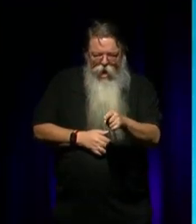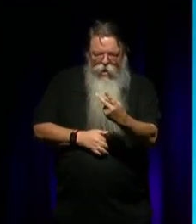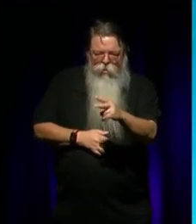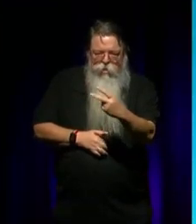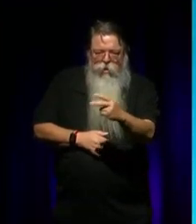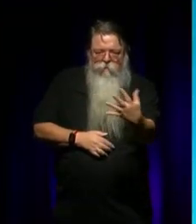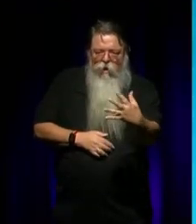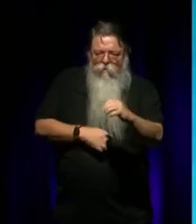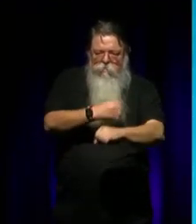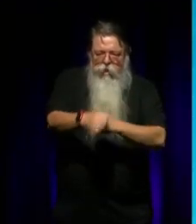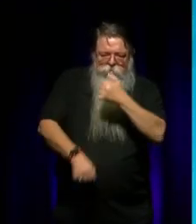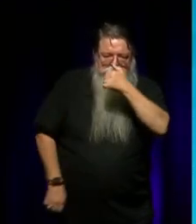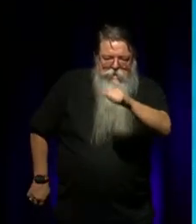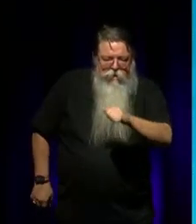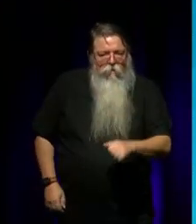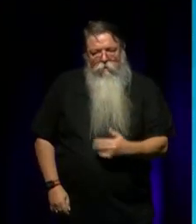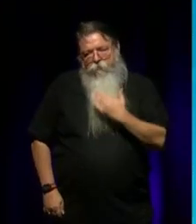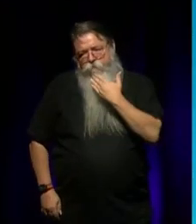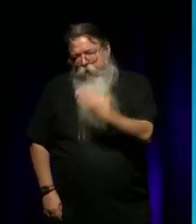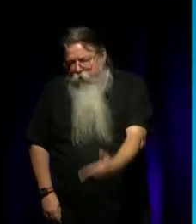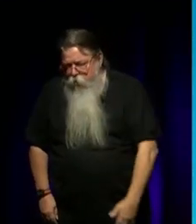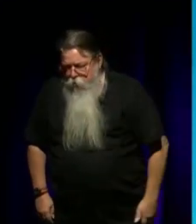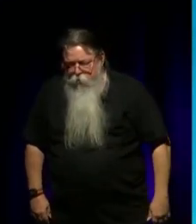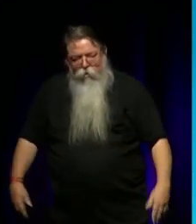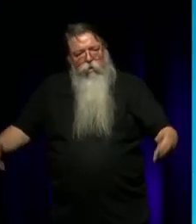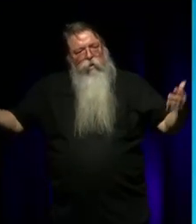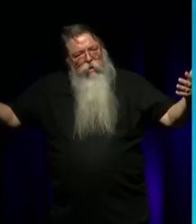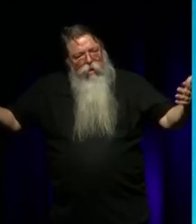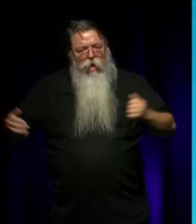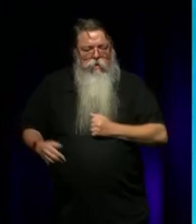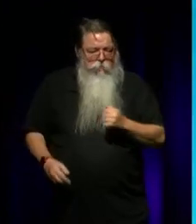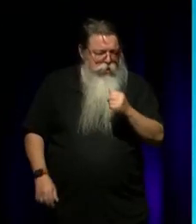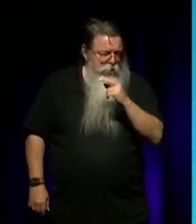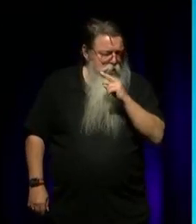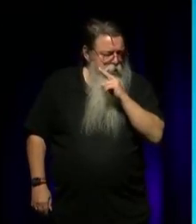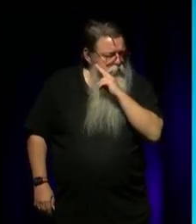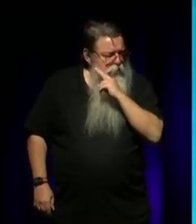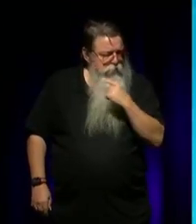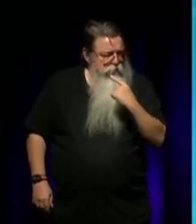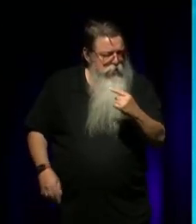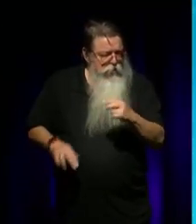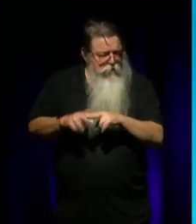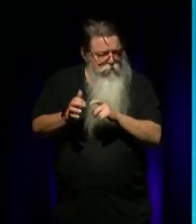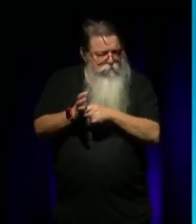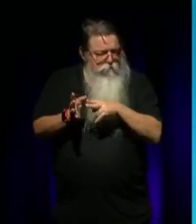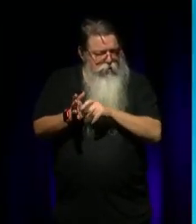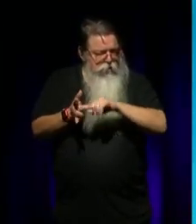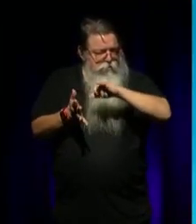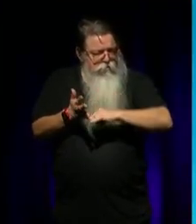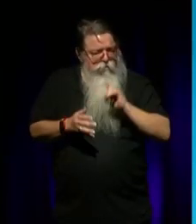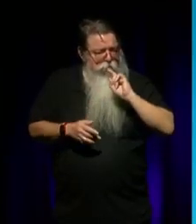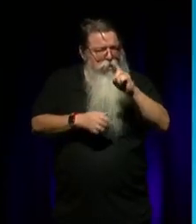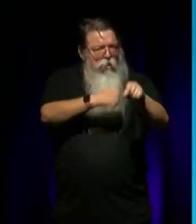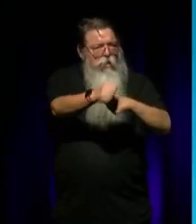And I said, thanks, Hunter. And then my niece told me that Francis was 70 in 2025.